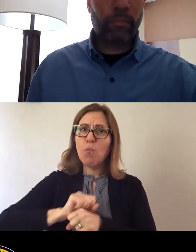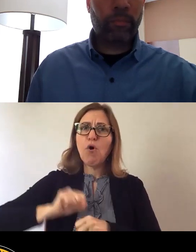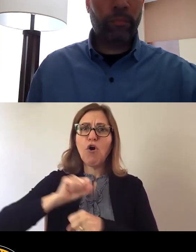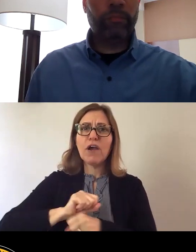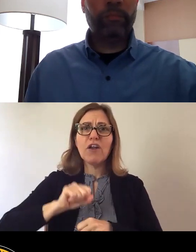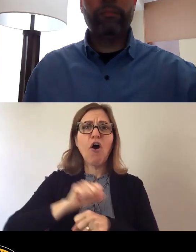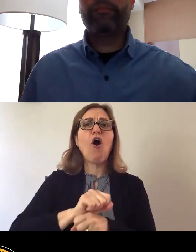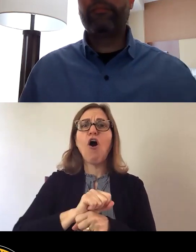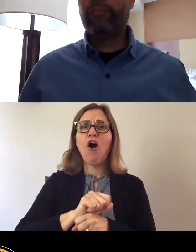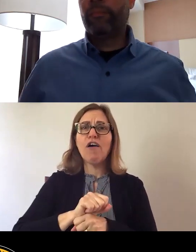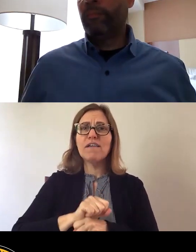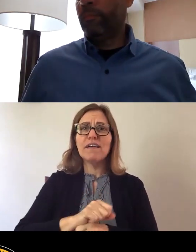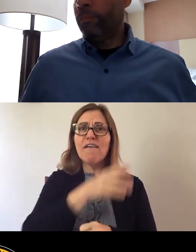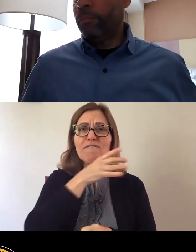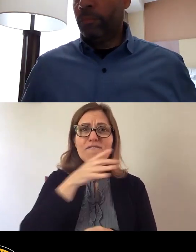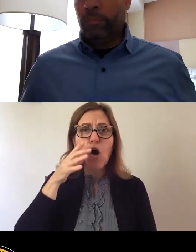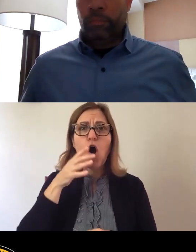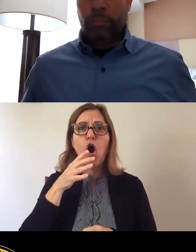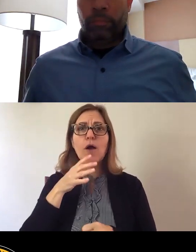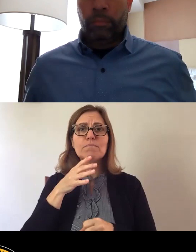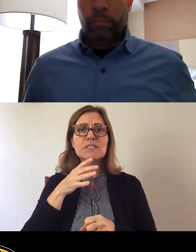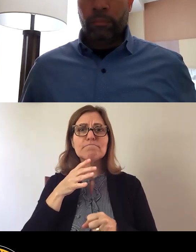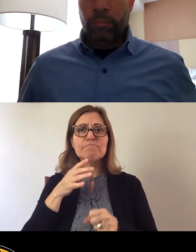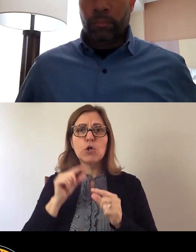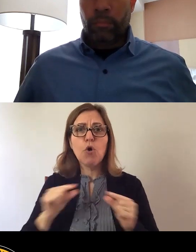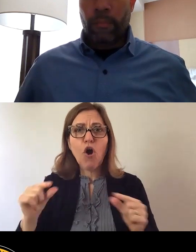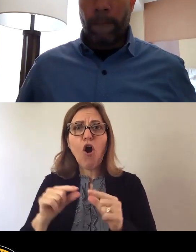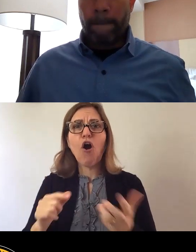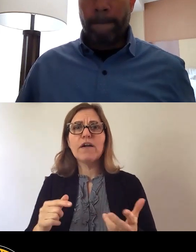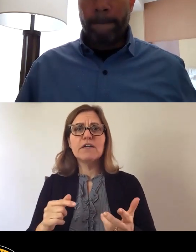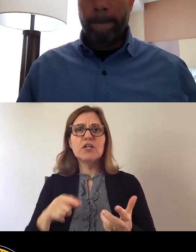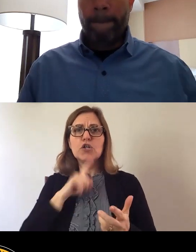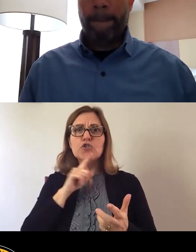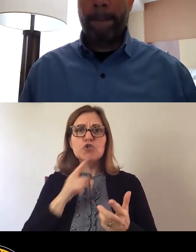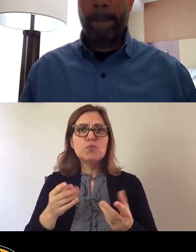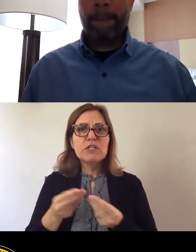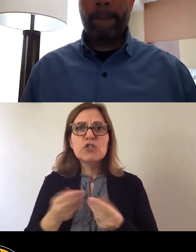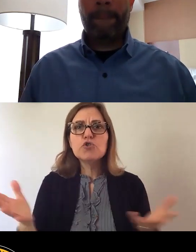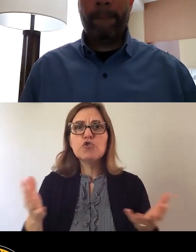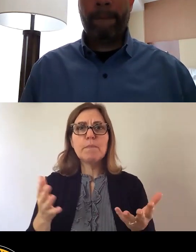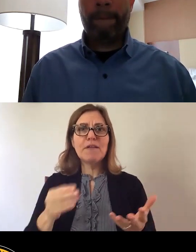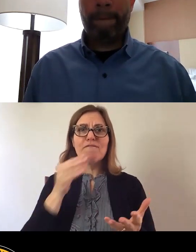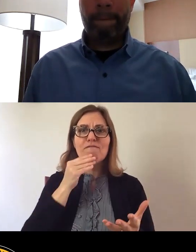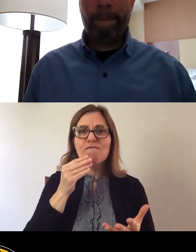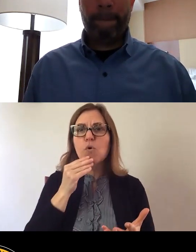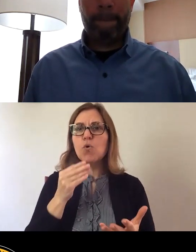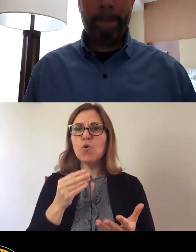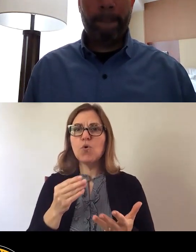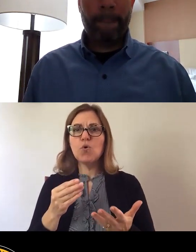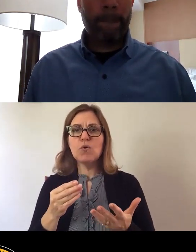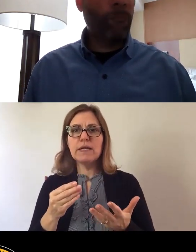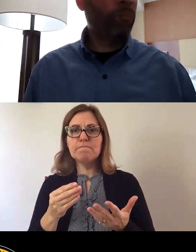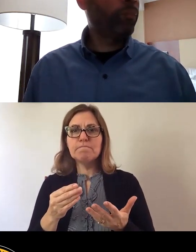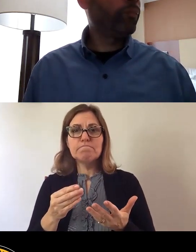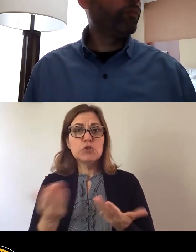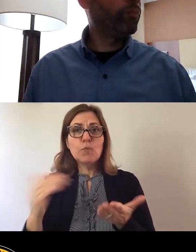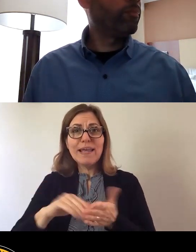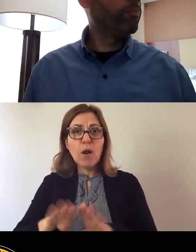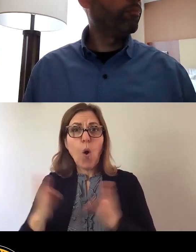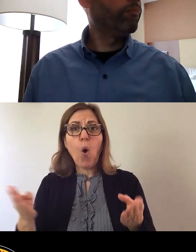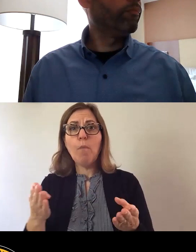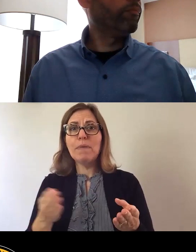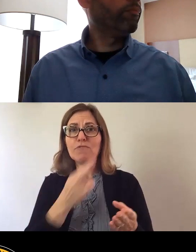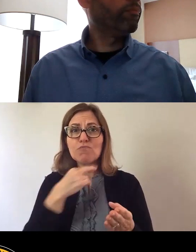gardens around the clock, distributing emergency food and reopening in dining restaurants, these folks that have not had the time or